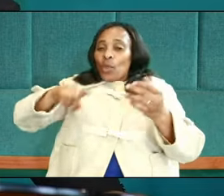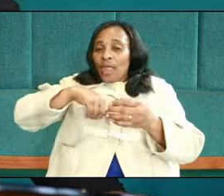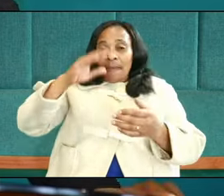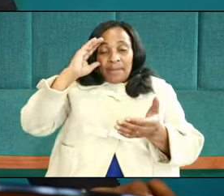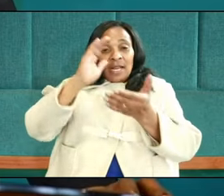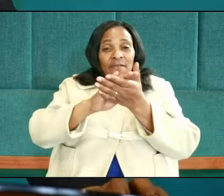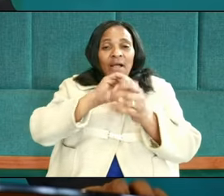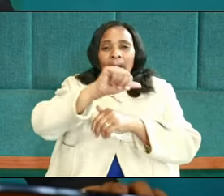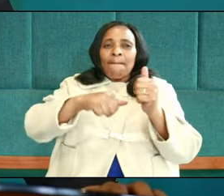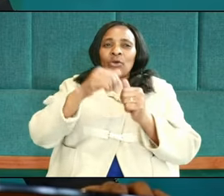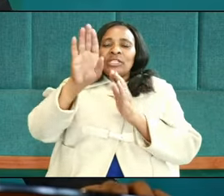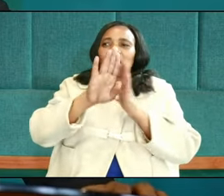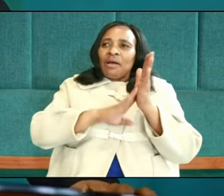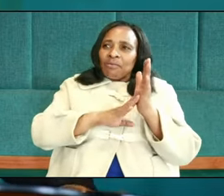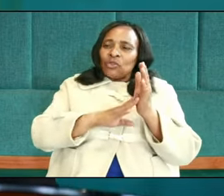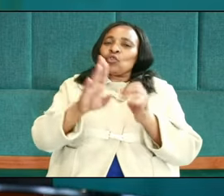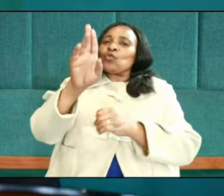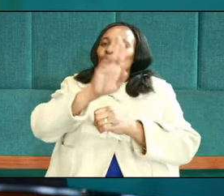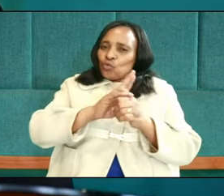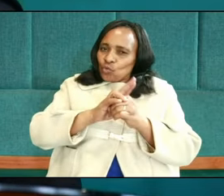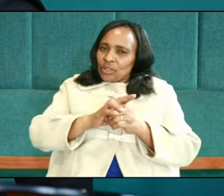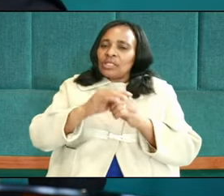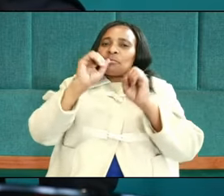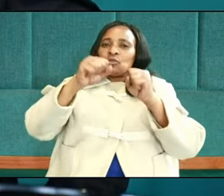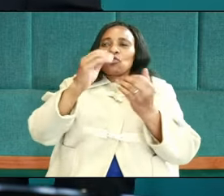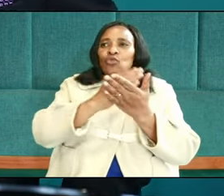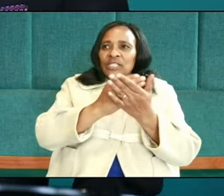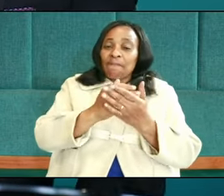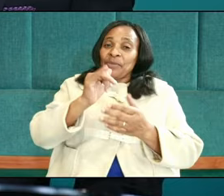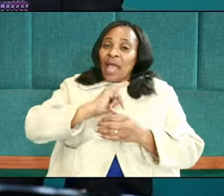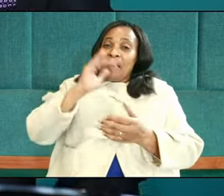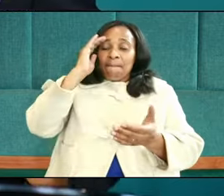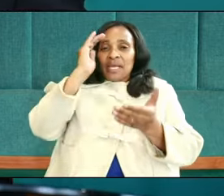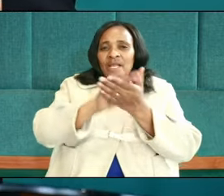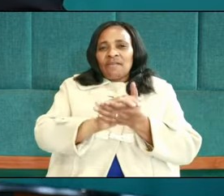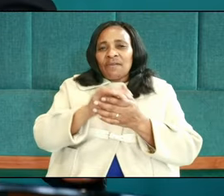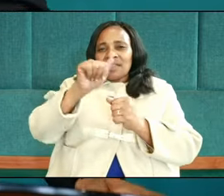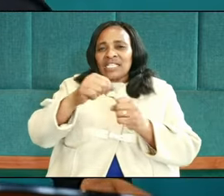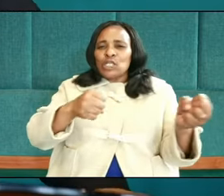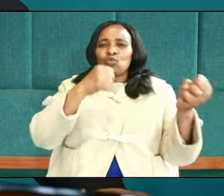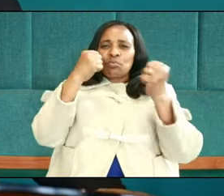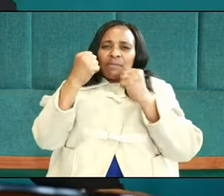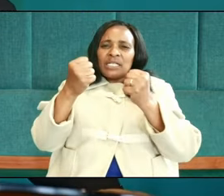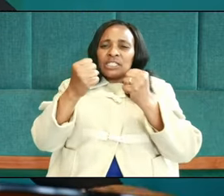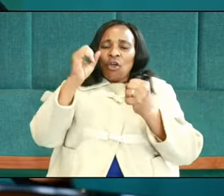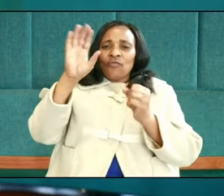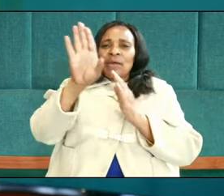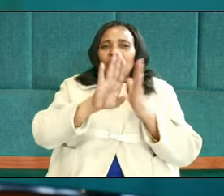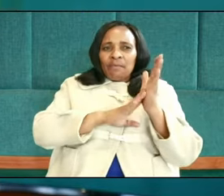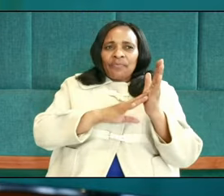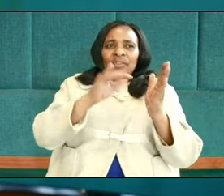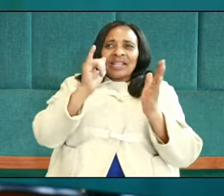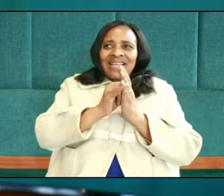about the Bible, even as we use it to share. I believe in the supremacy of the Bible,